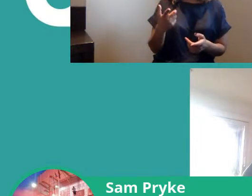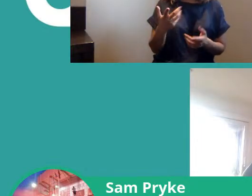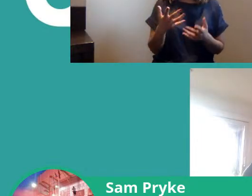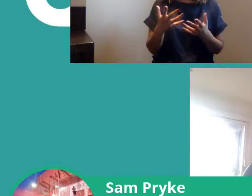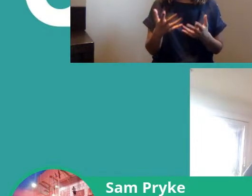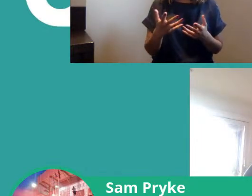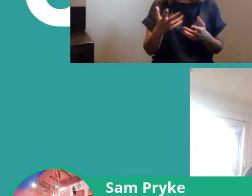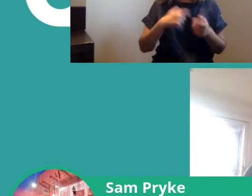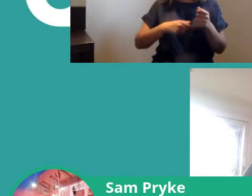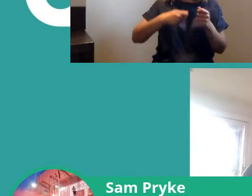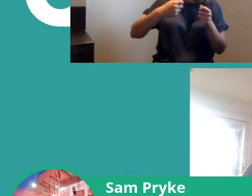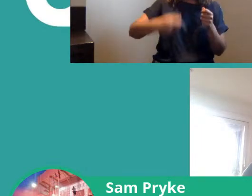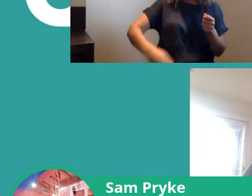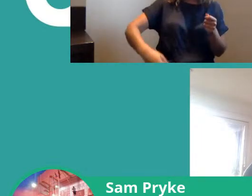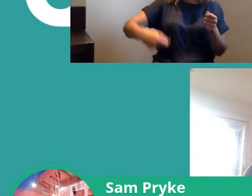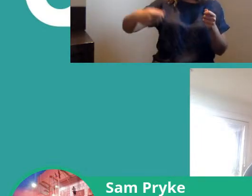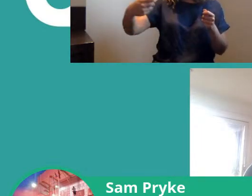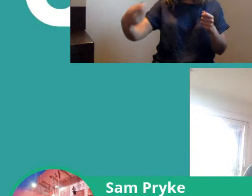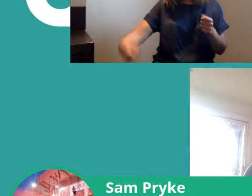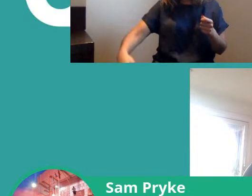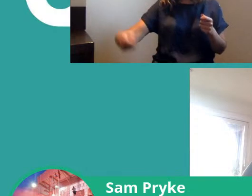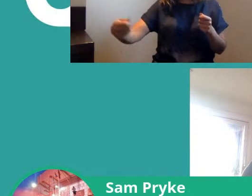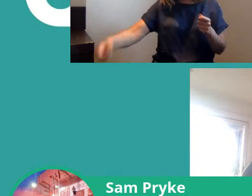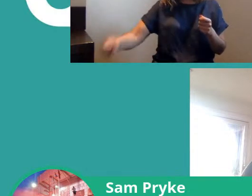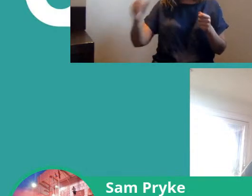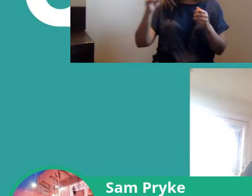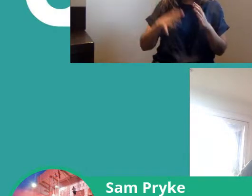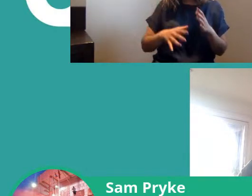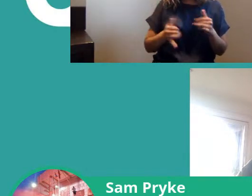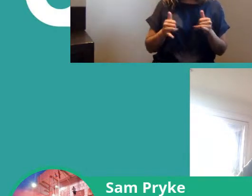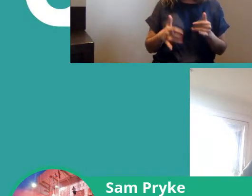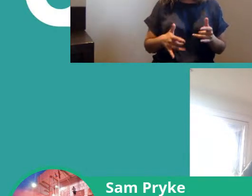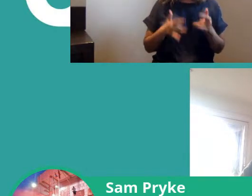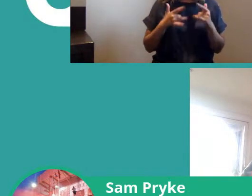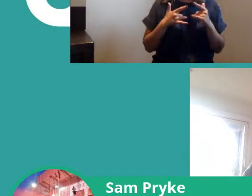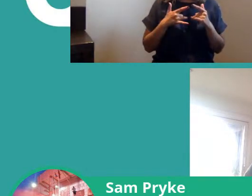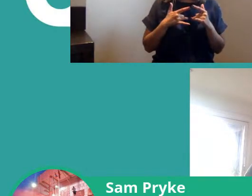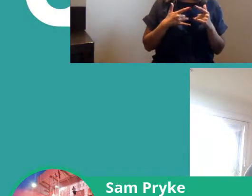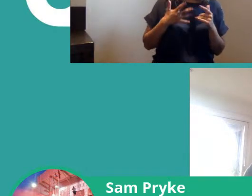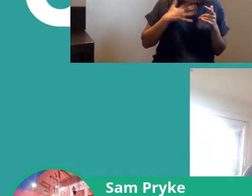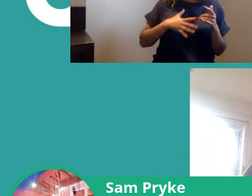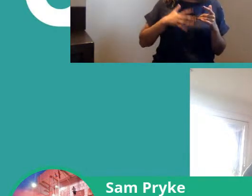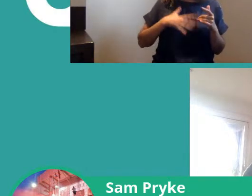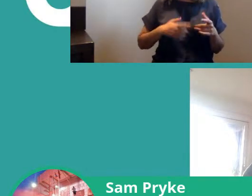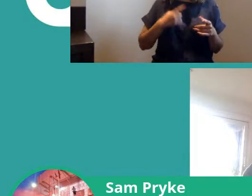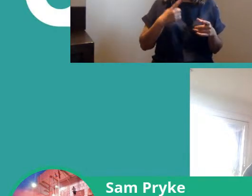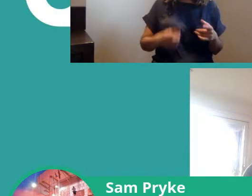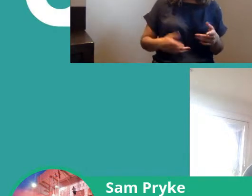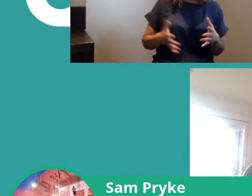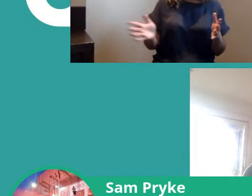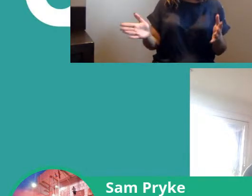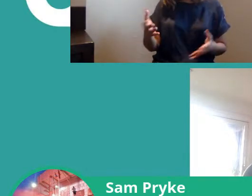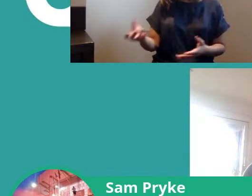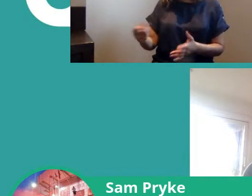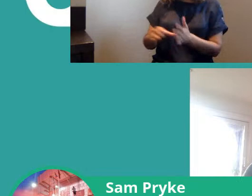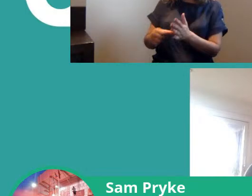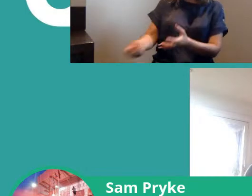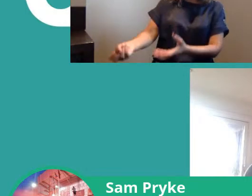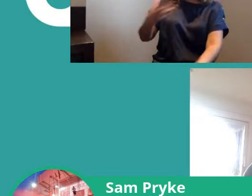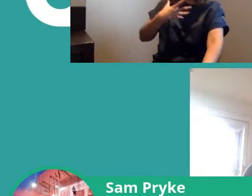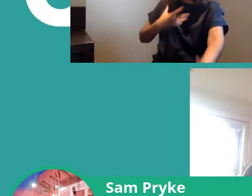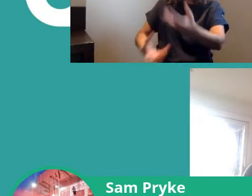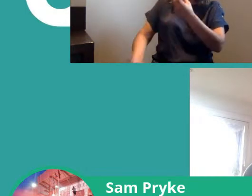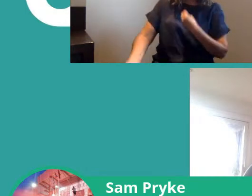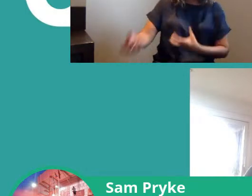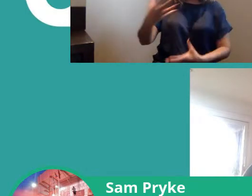long and drawn out um experience in which people um want to express all of the issues that they're experiencing within